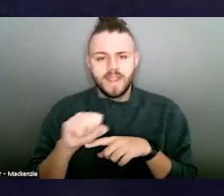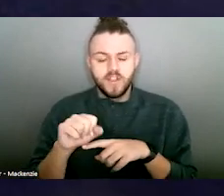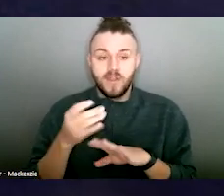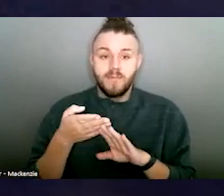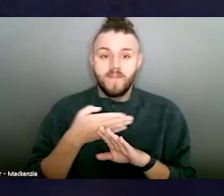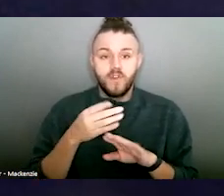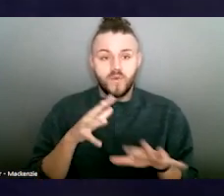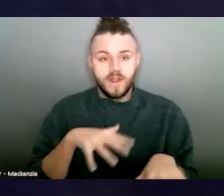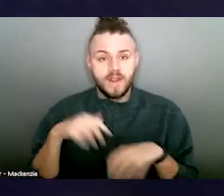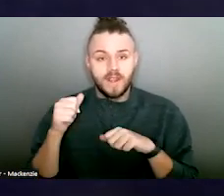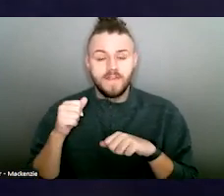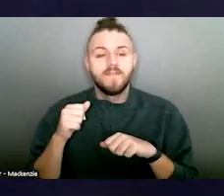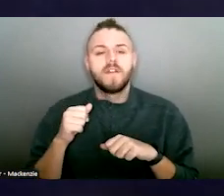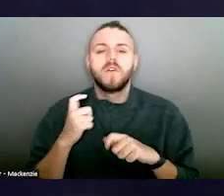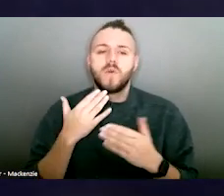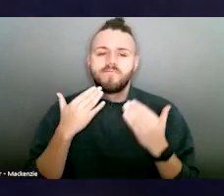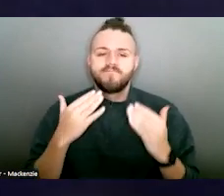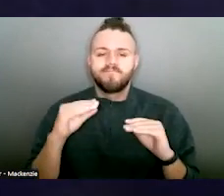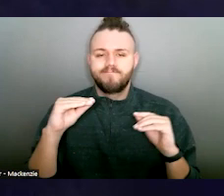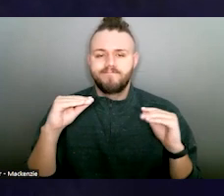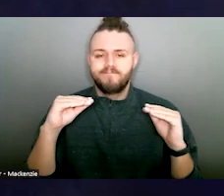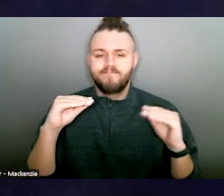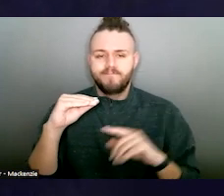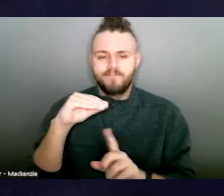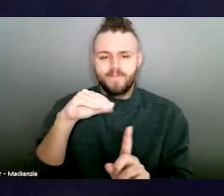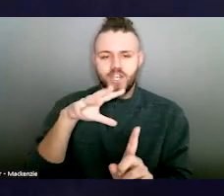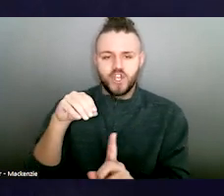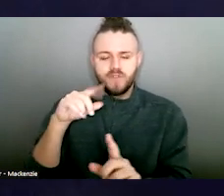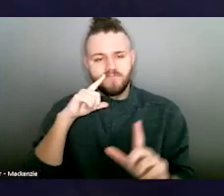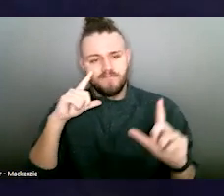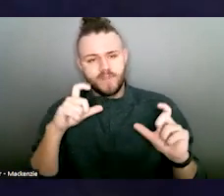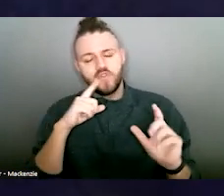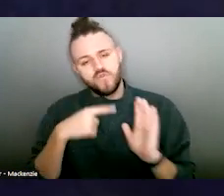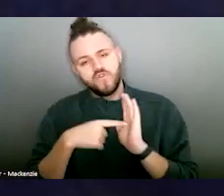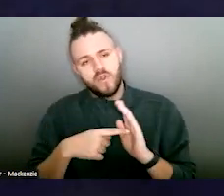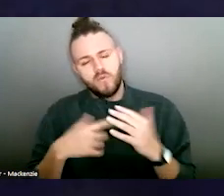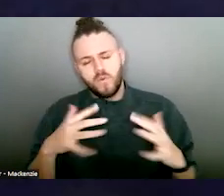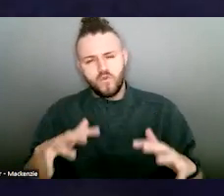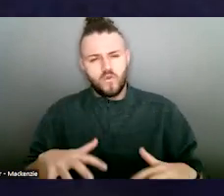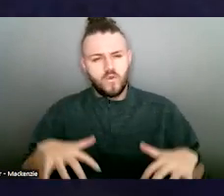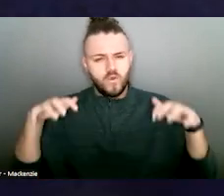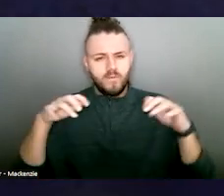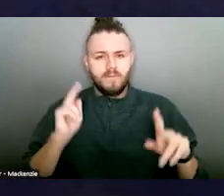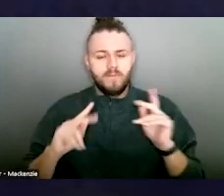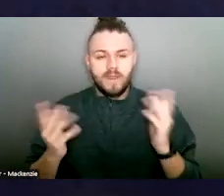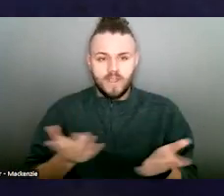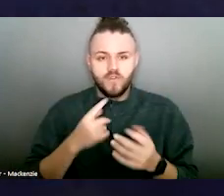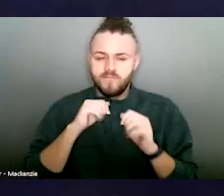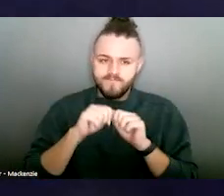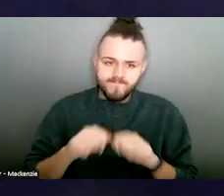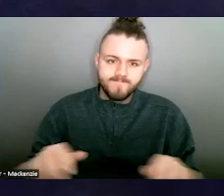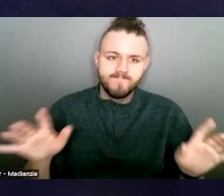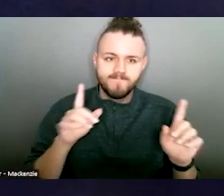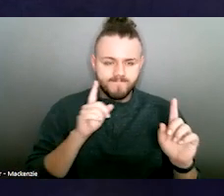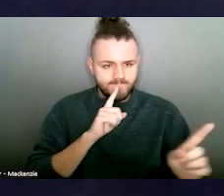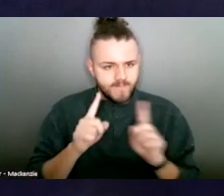before you go off to your meetings. We'd love to take a picture to show we've got a tremendously good large group of people here who going to go out